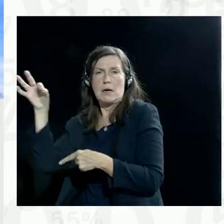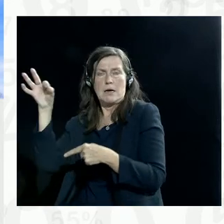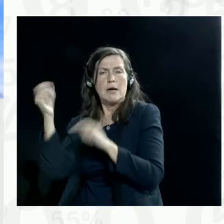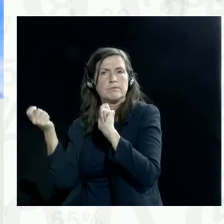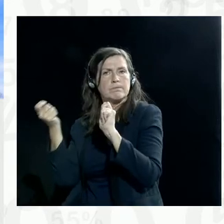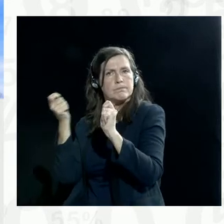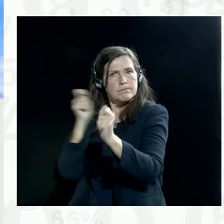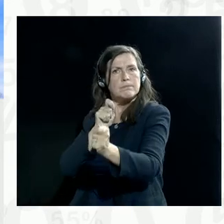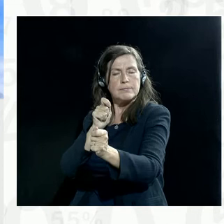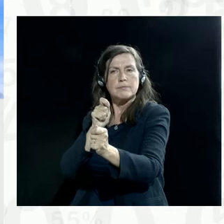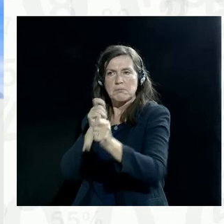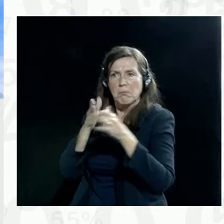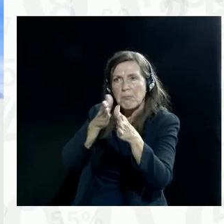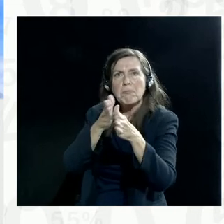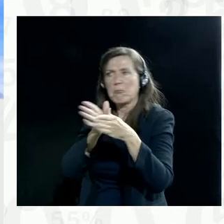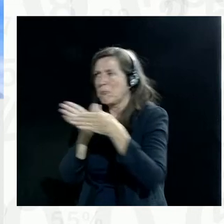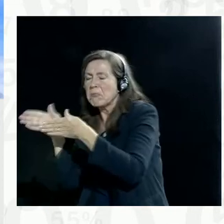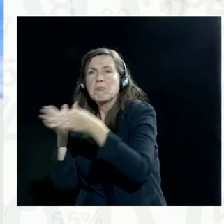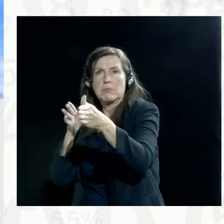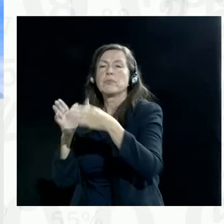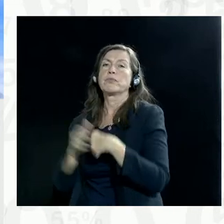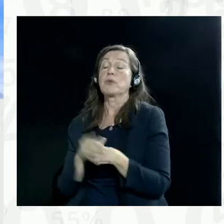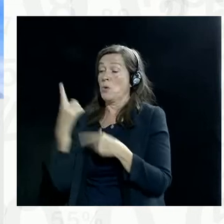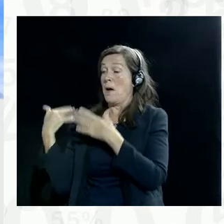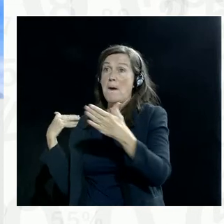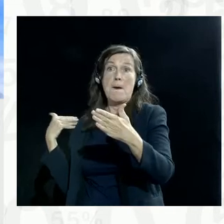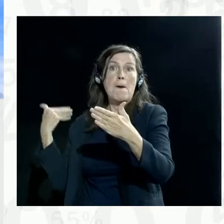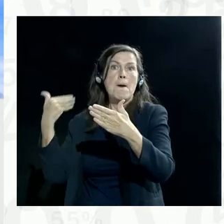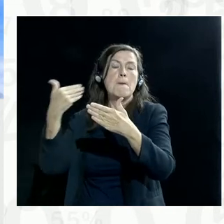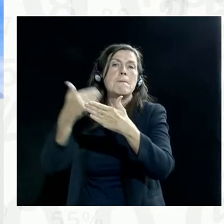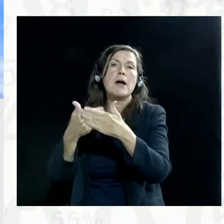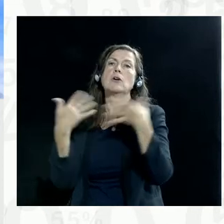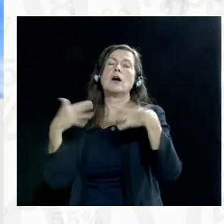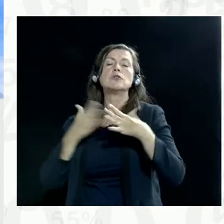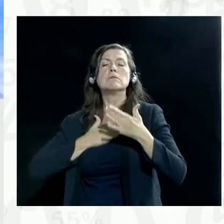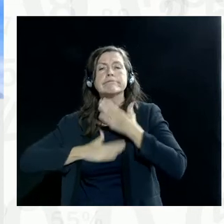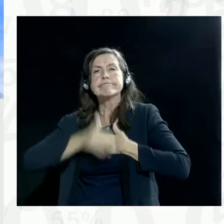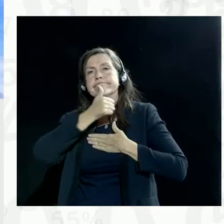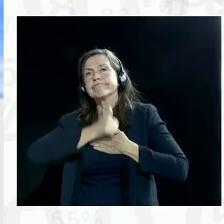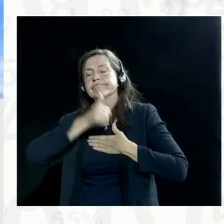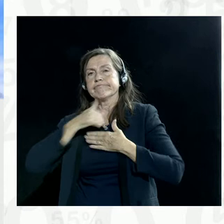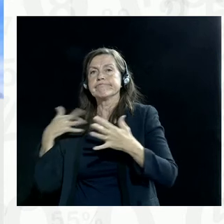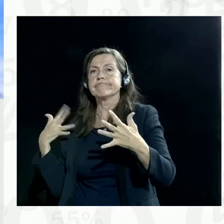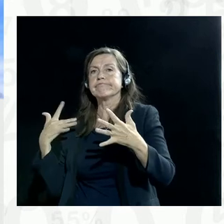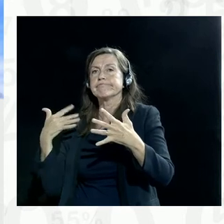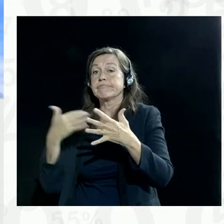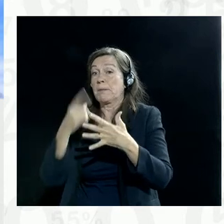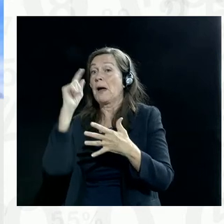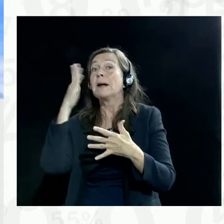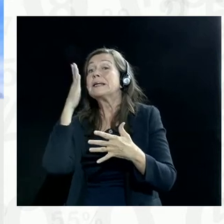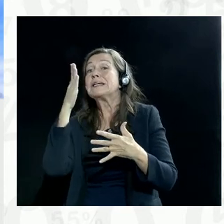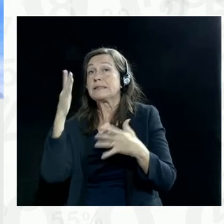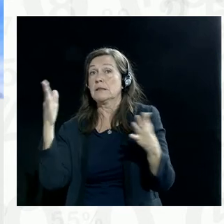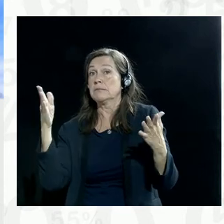been a period of enormous grace. And I think that this will, of course, at some point come to a close, but we can